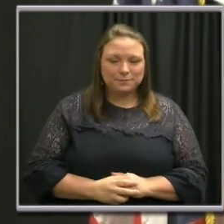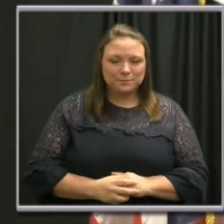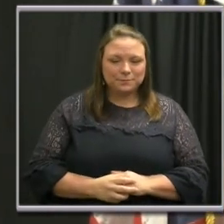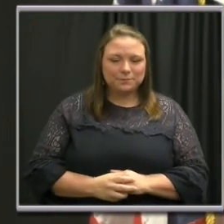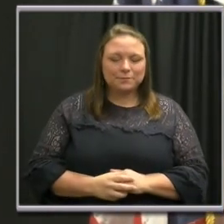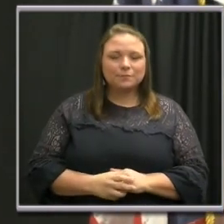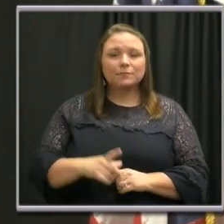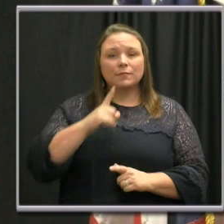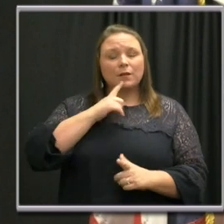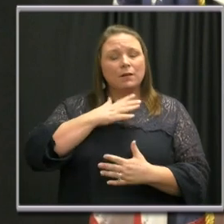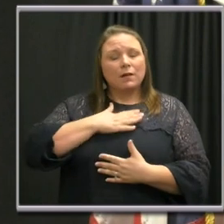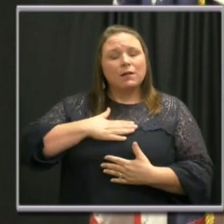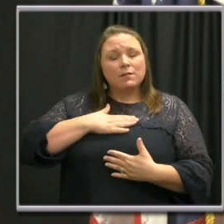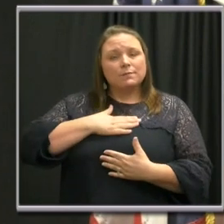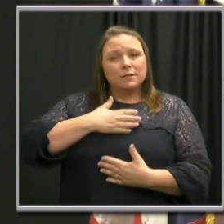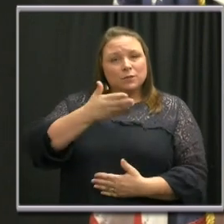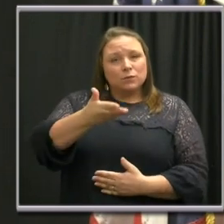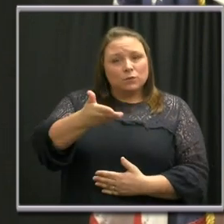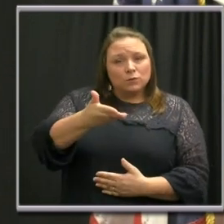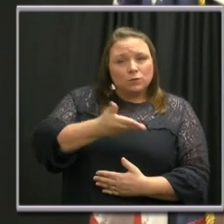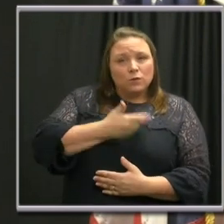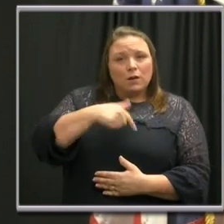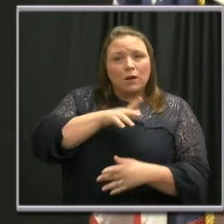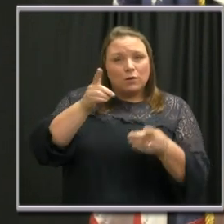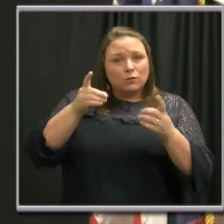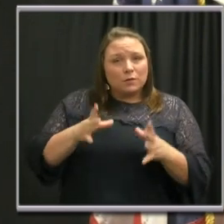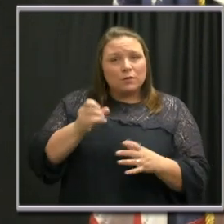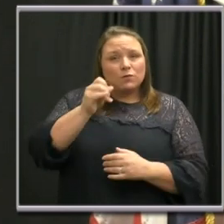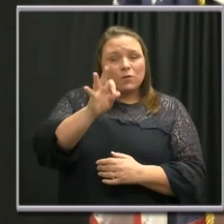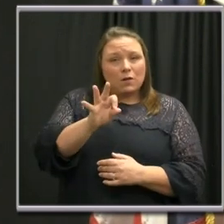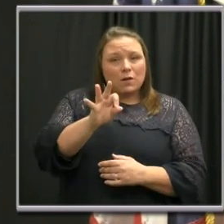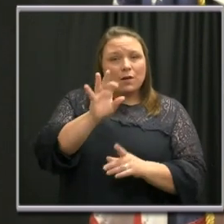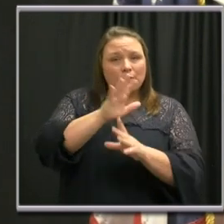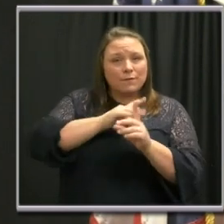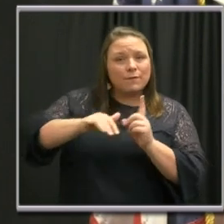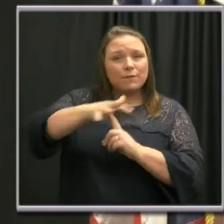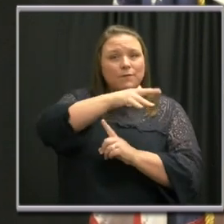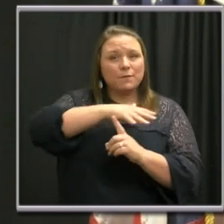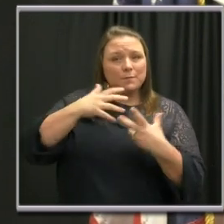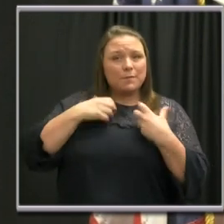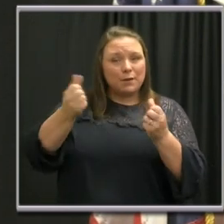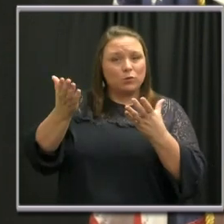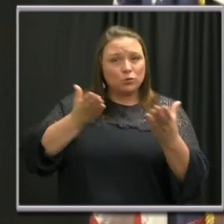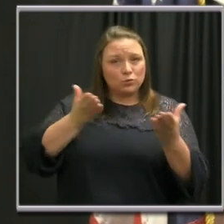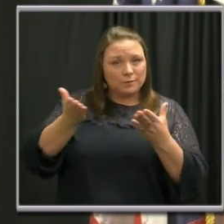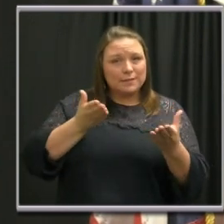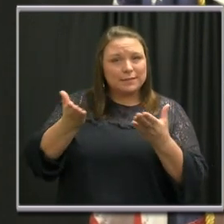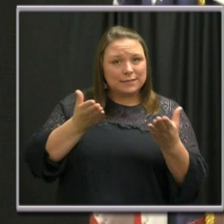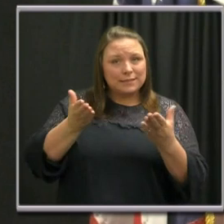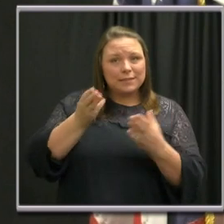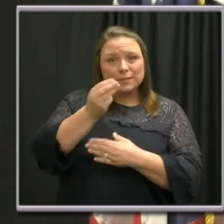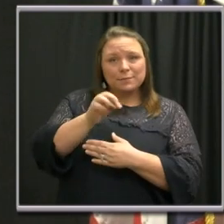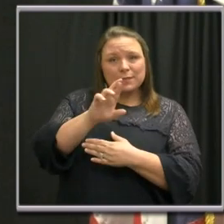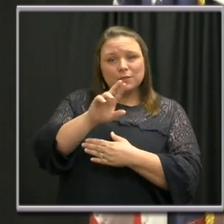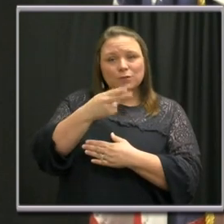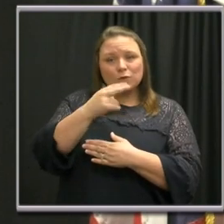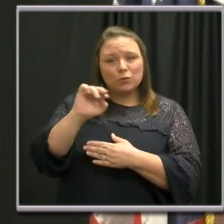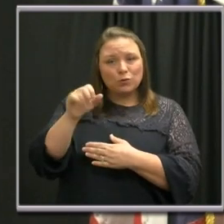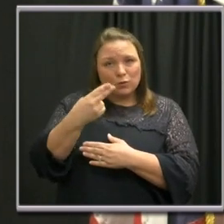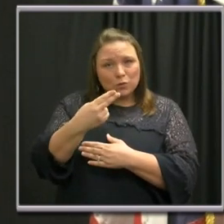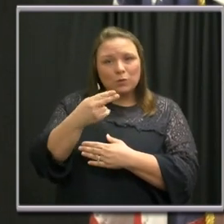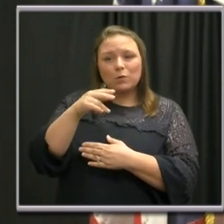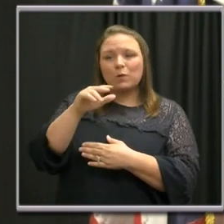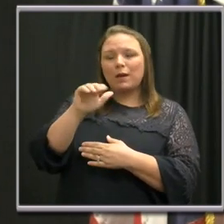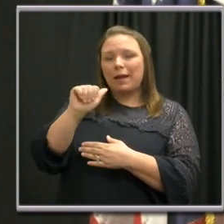I'm pleased to introduce our Director of Environmental Health Services, Mr. Hugh Atkins.